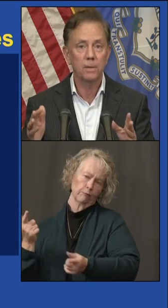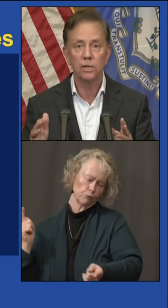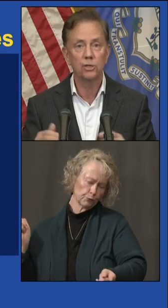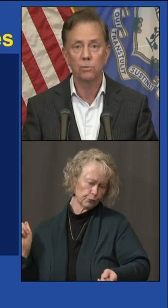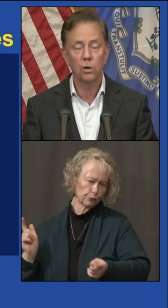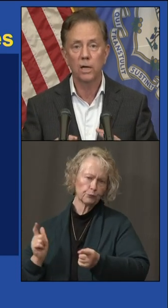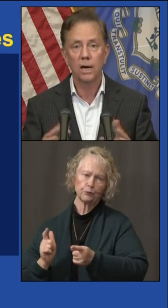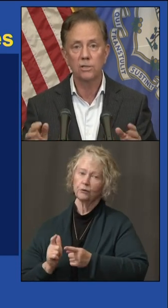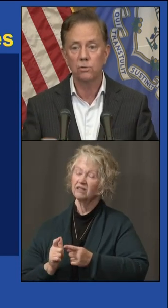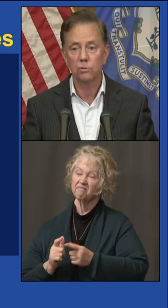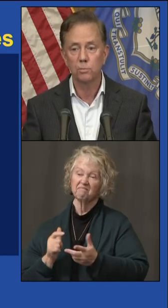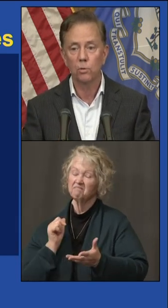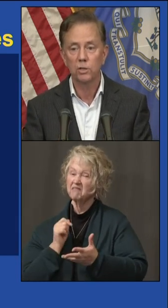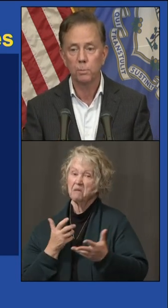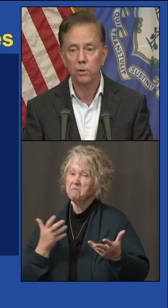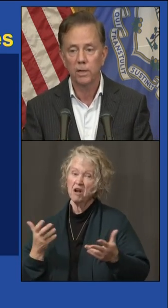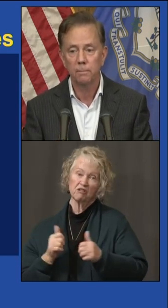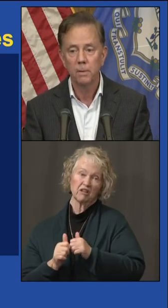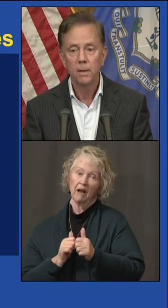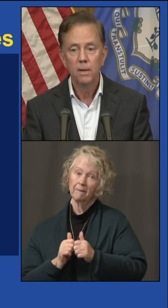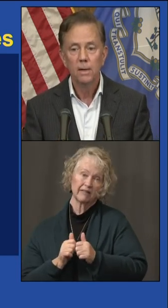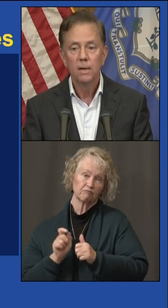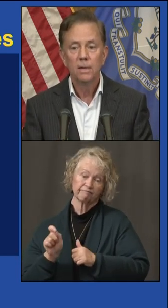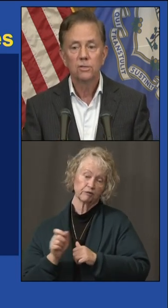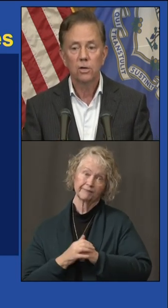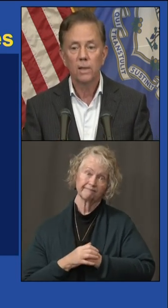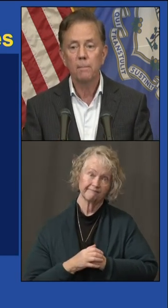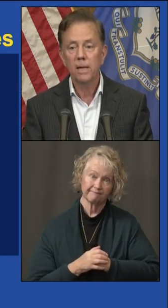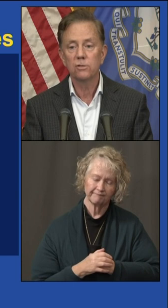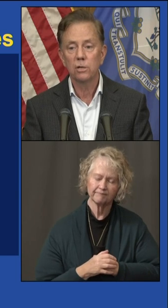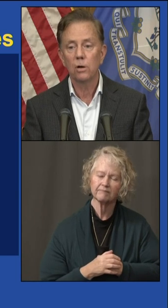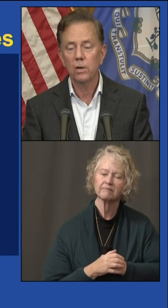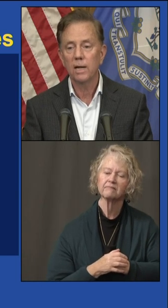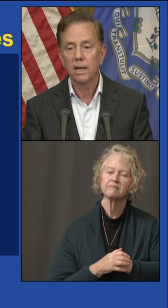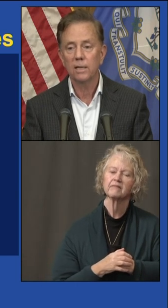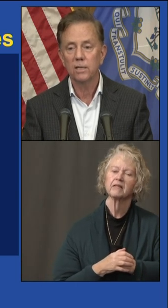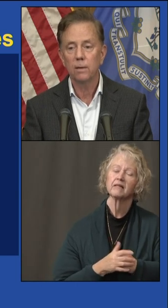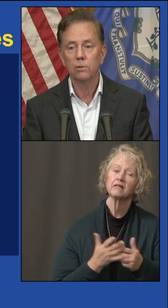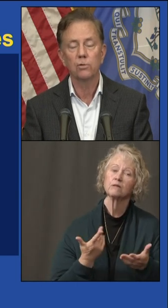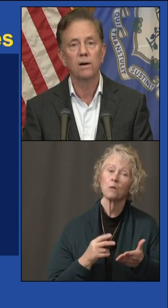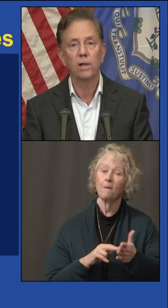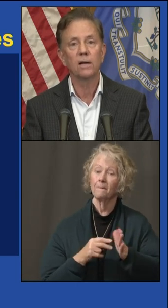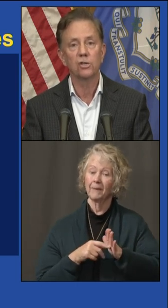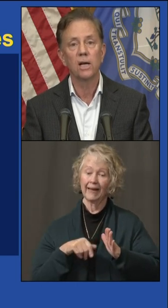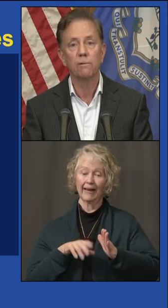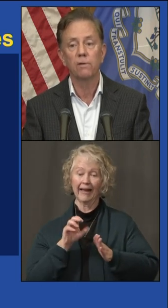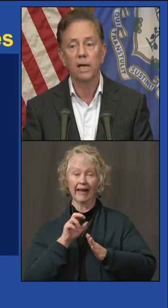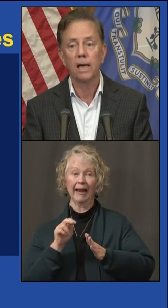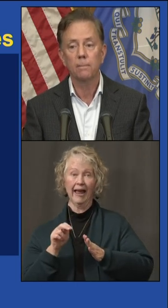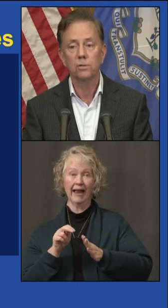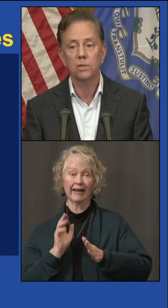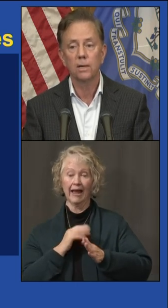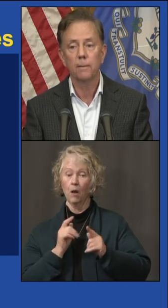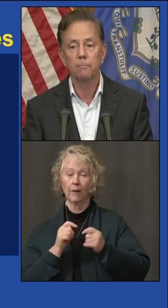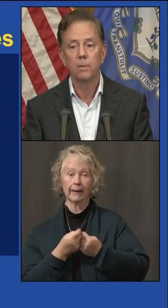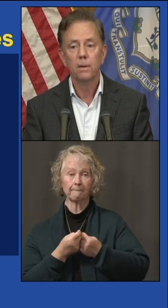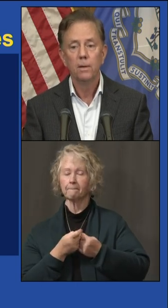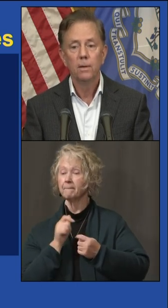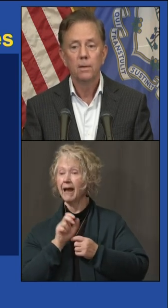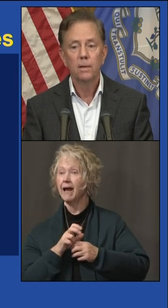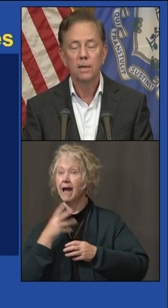any competition regarding high school sports, period. So that means that no Connecticut team will travel out of state for games.